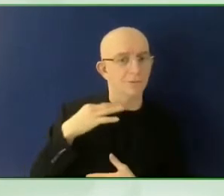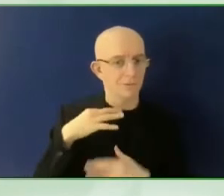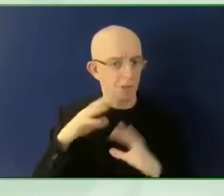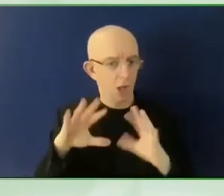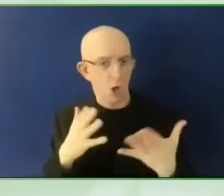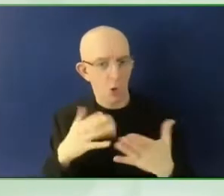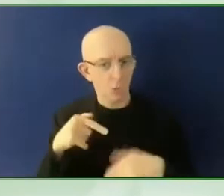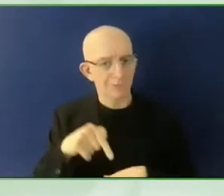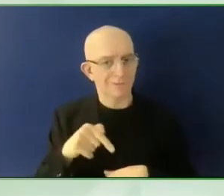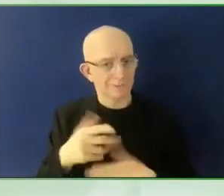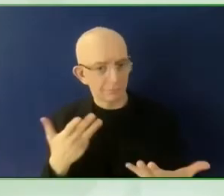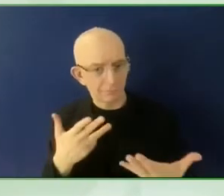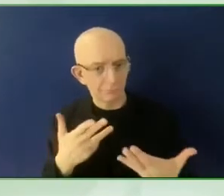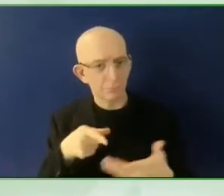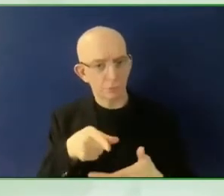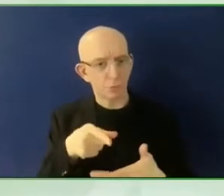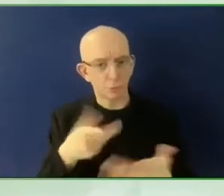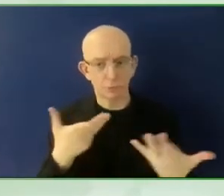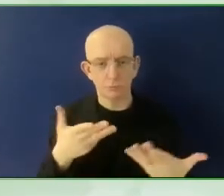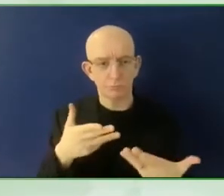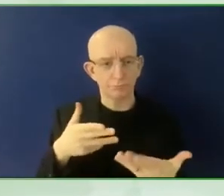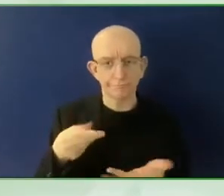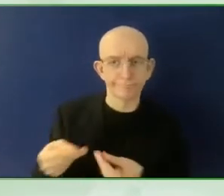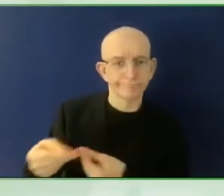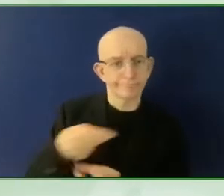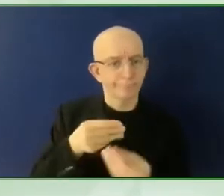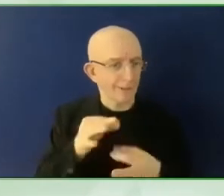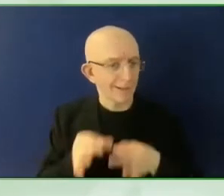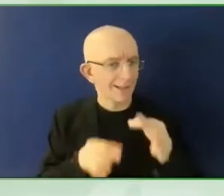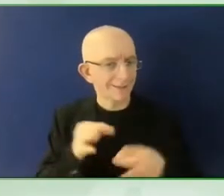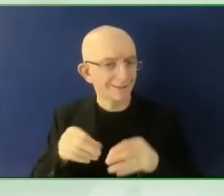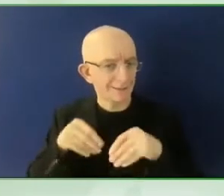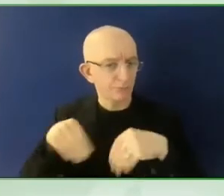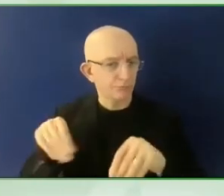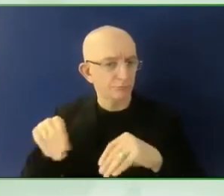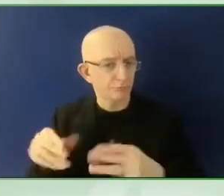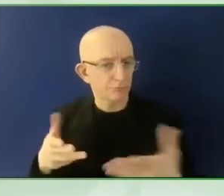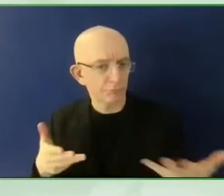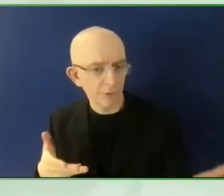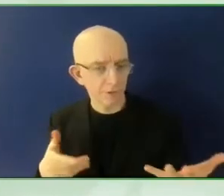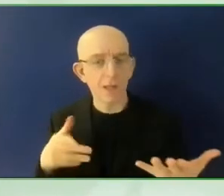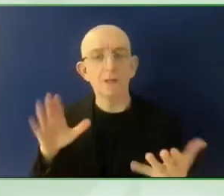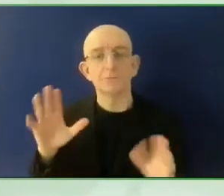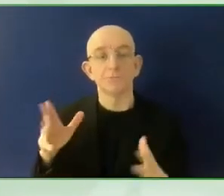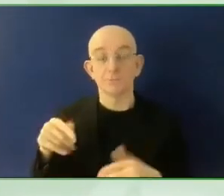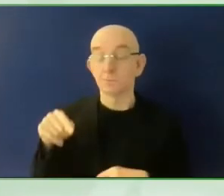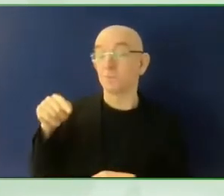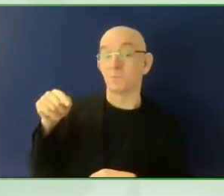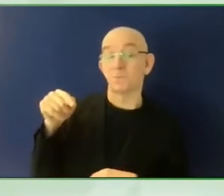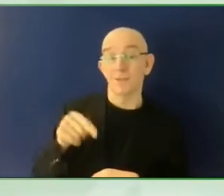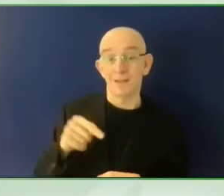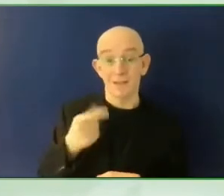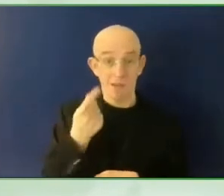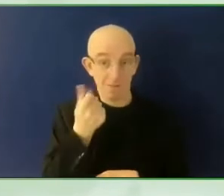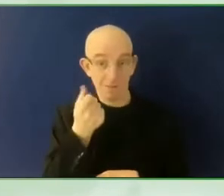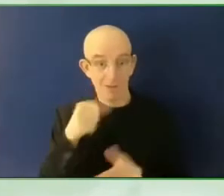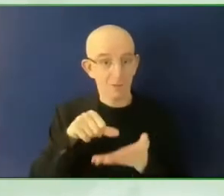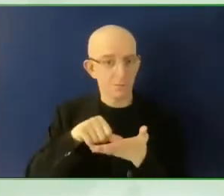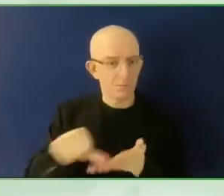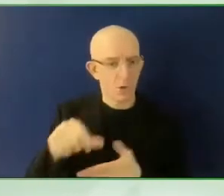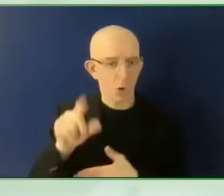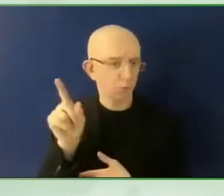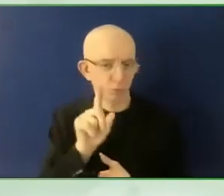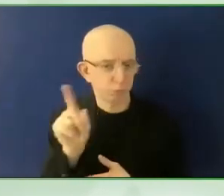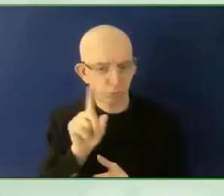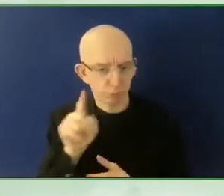organization that has relied on external champions and internal